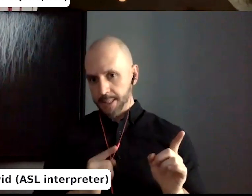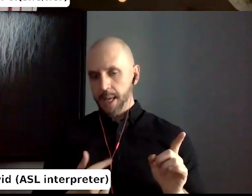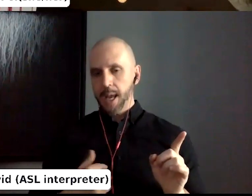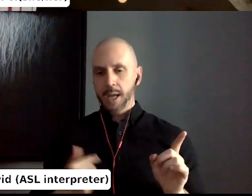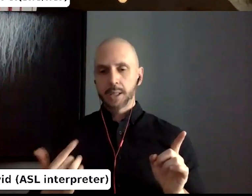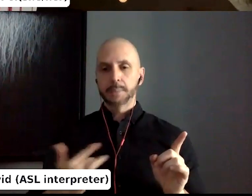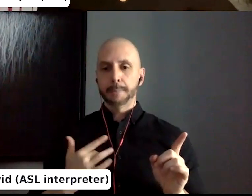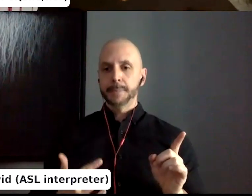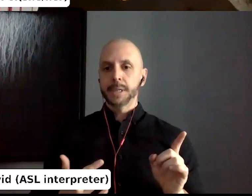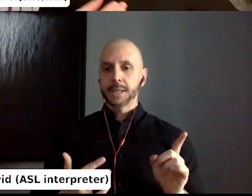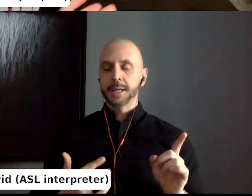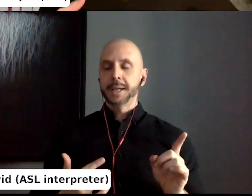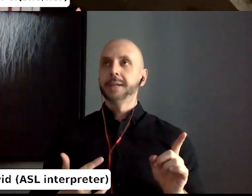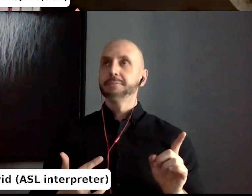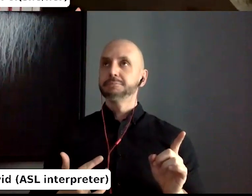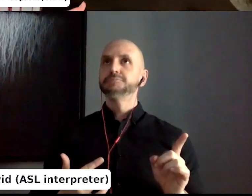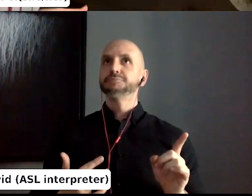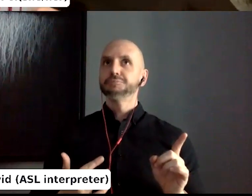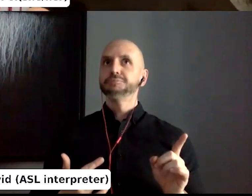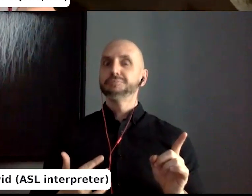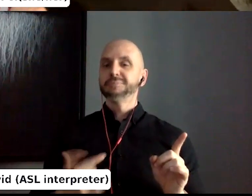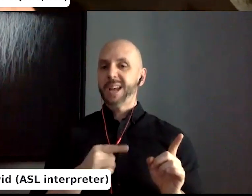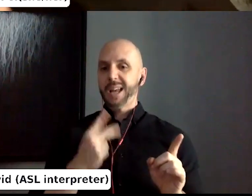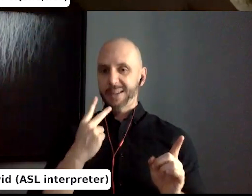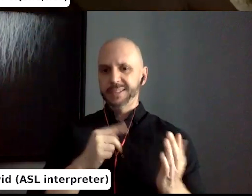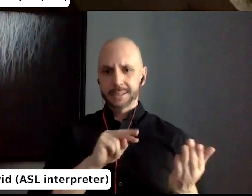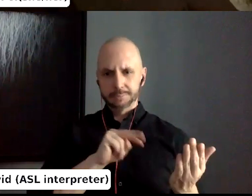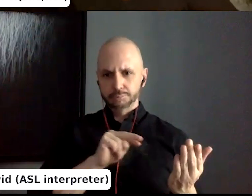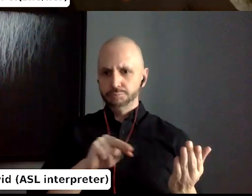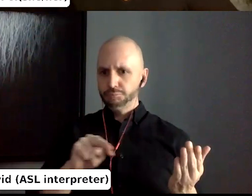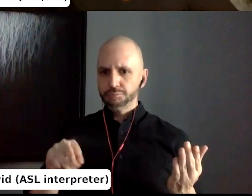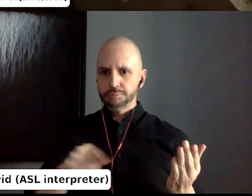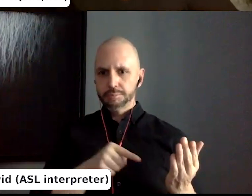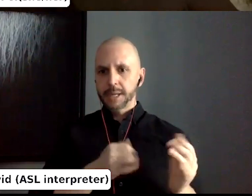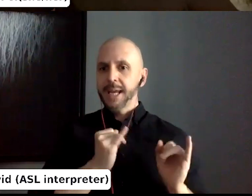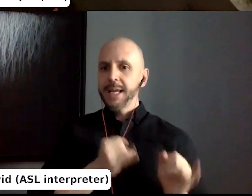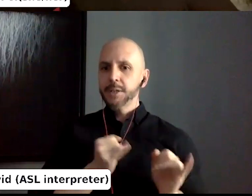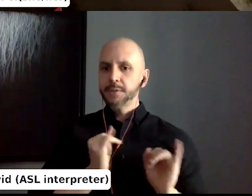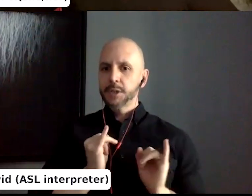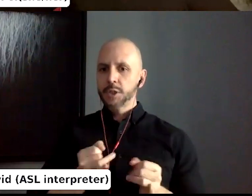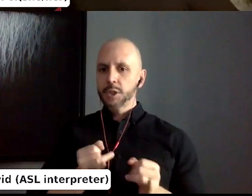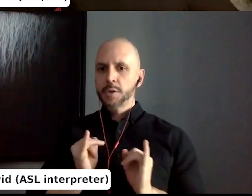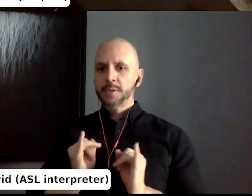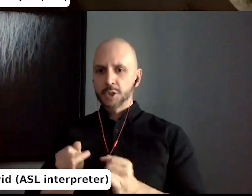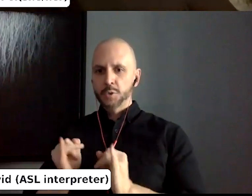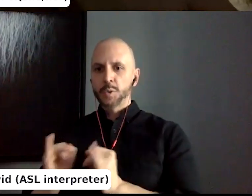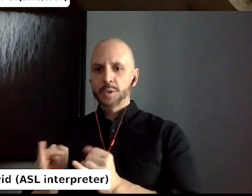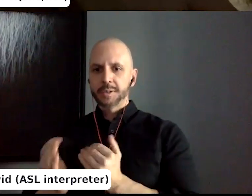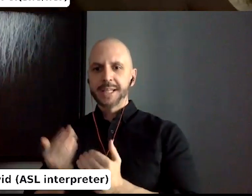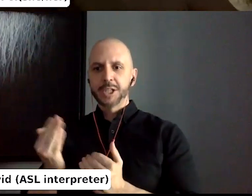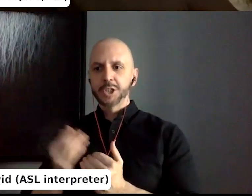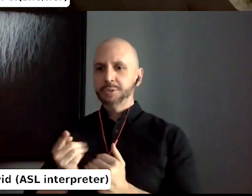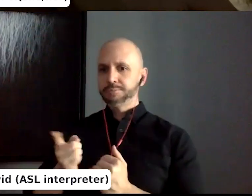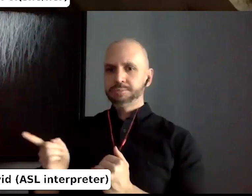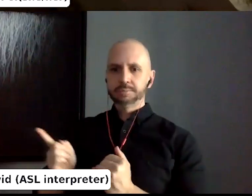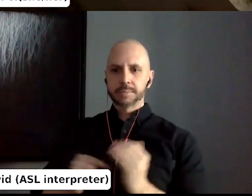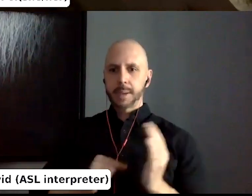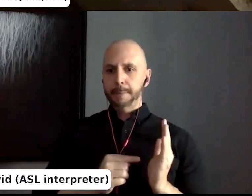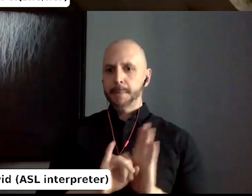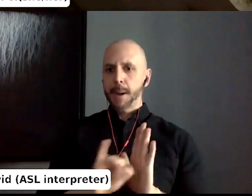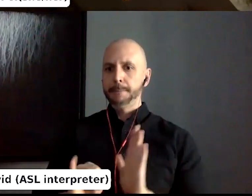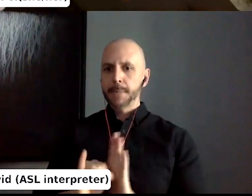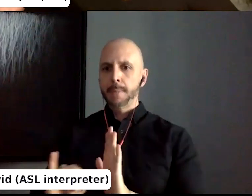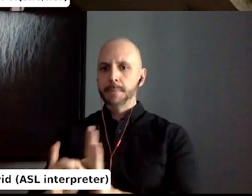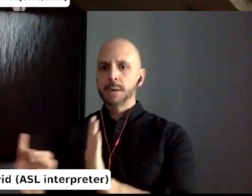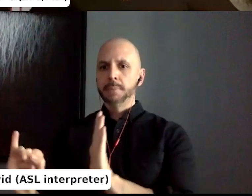individuality was in the contributions, but at the same time that there were a couple of core, um, elements that, uh,